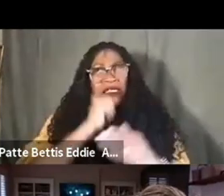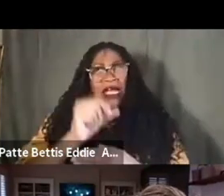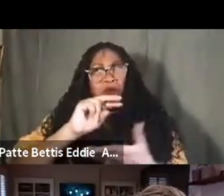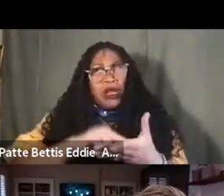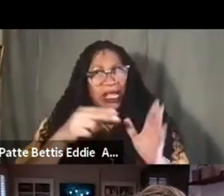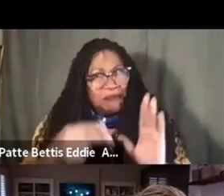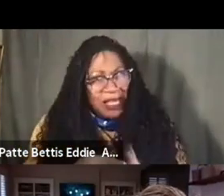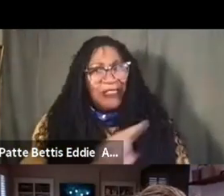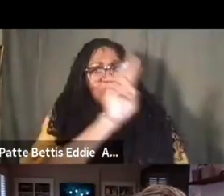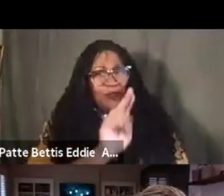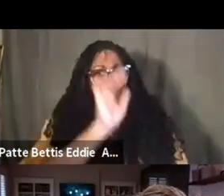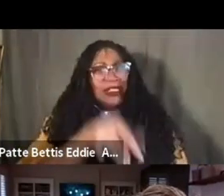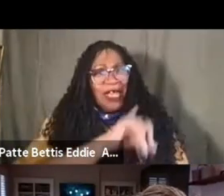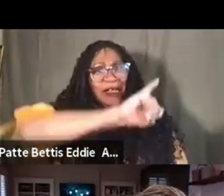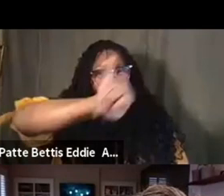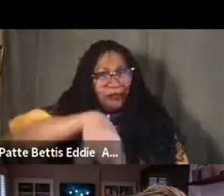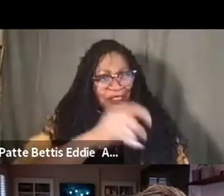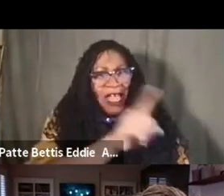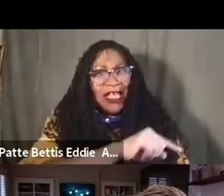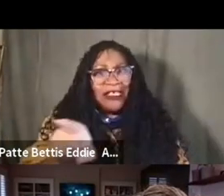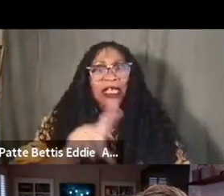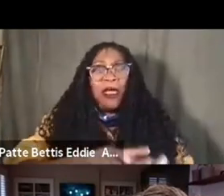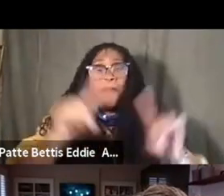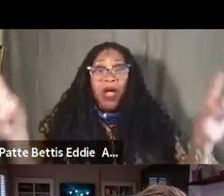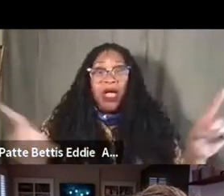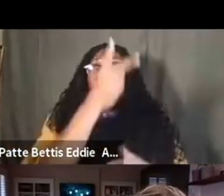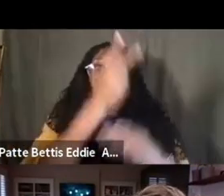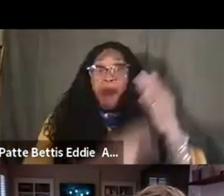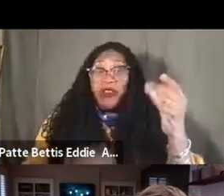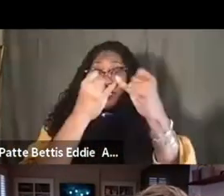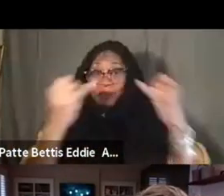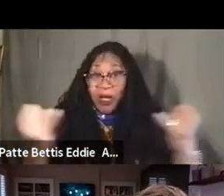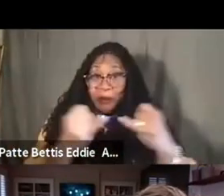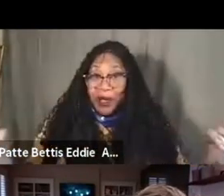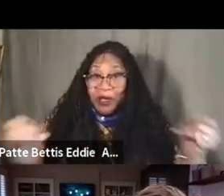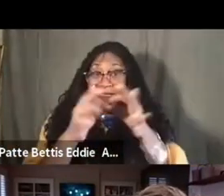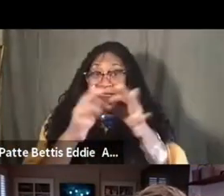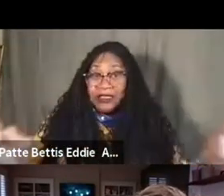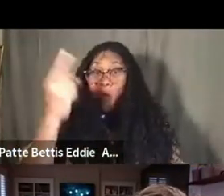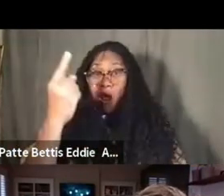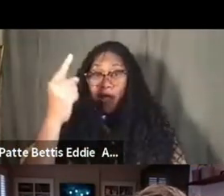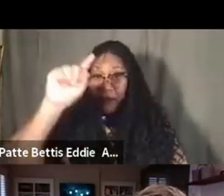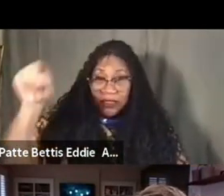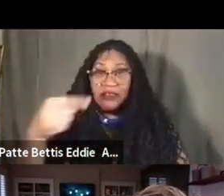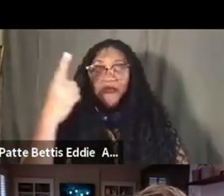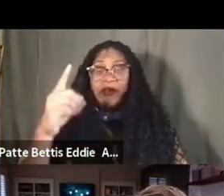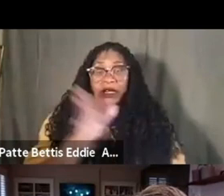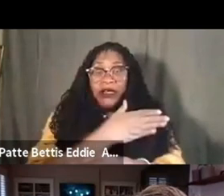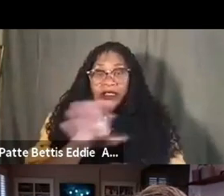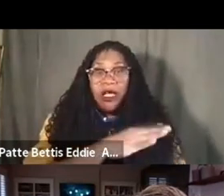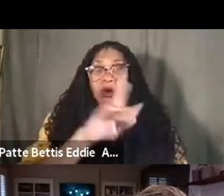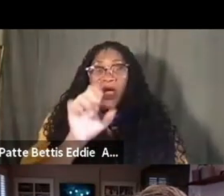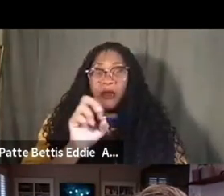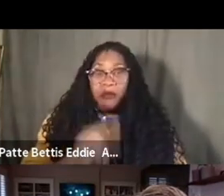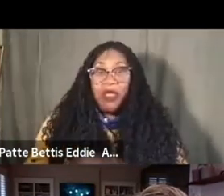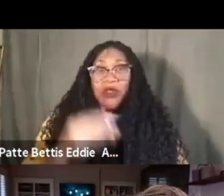using the lines, but it definitely, um, both of these lines, you know, there's one on his first album, here's a song with Ben Bleak, where he says,